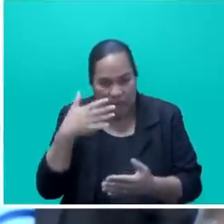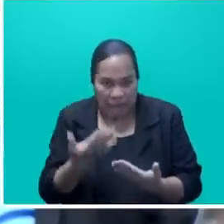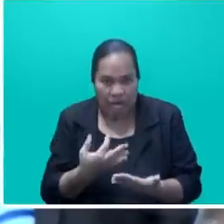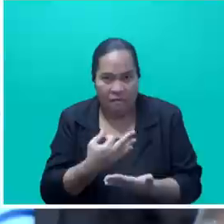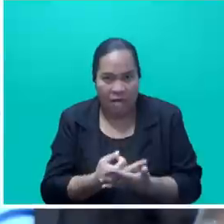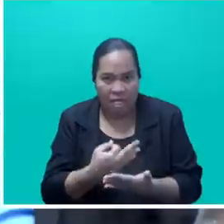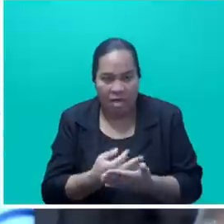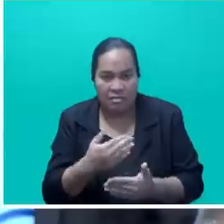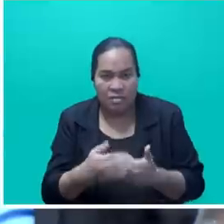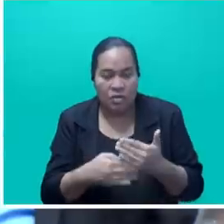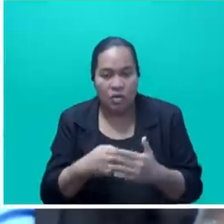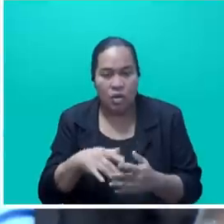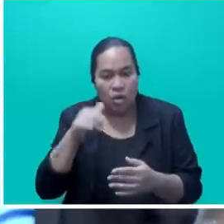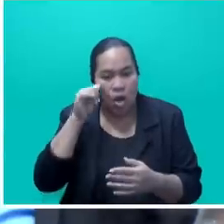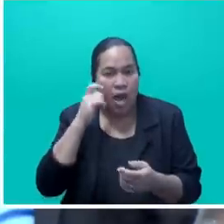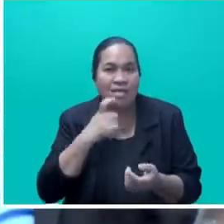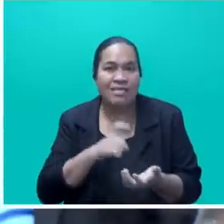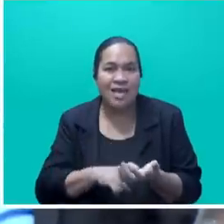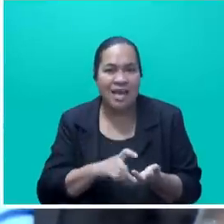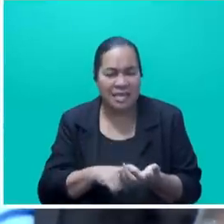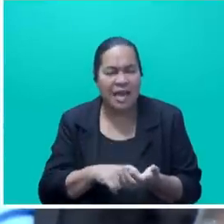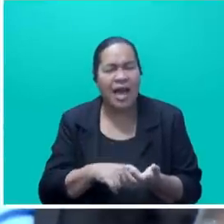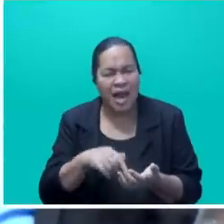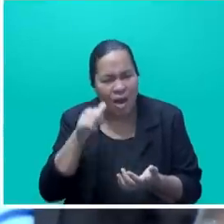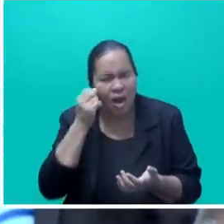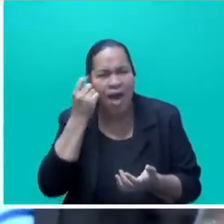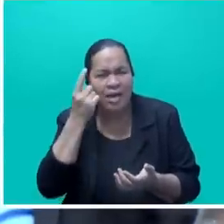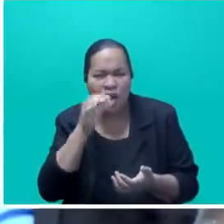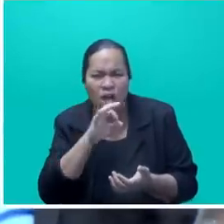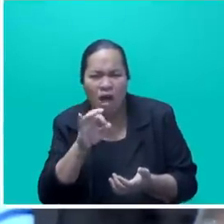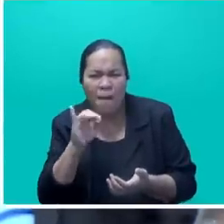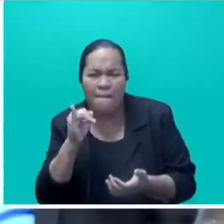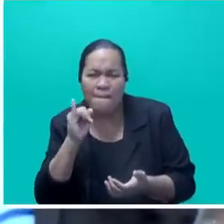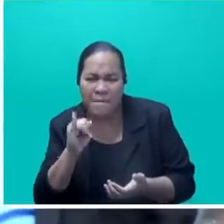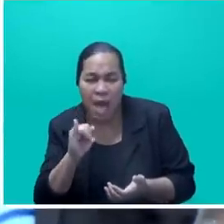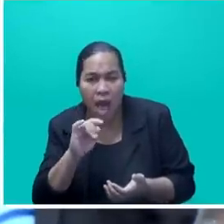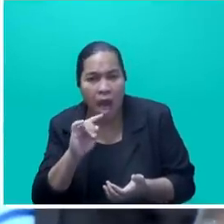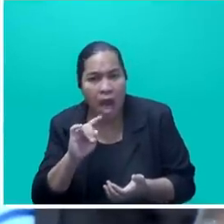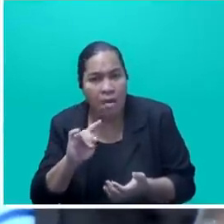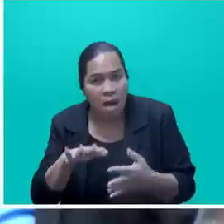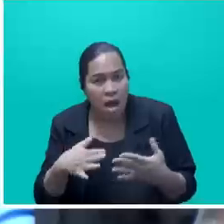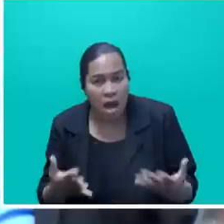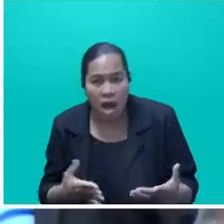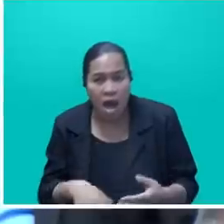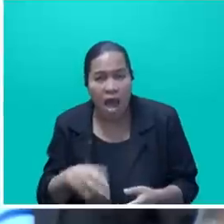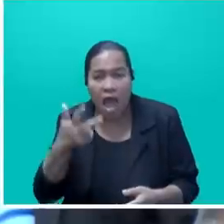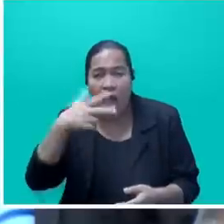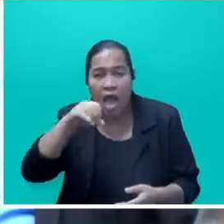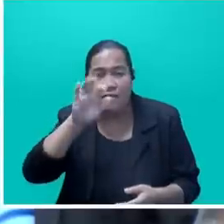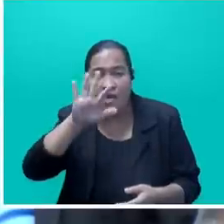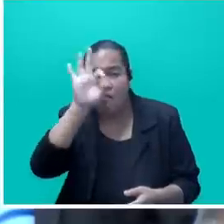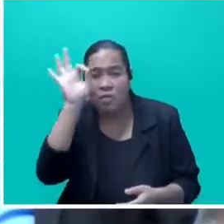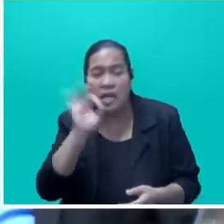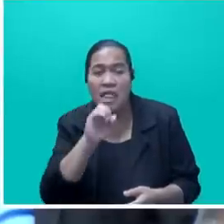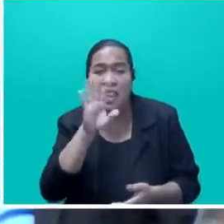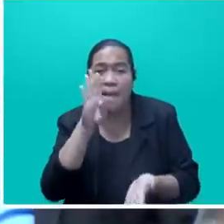We also acknowledge debt is not necessarily bad. But to have our national debt reach 85% of GDP or $10 billion